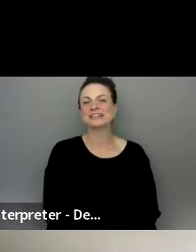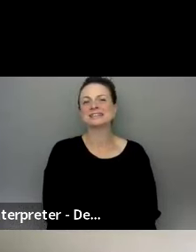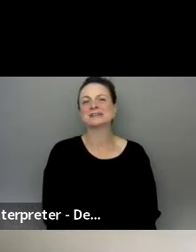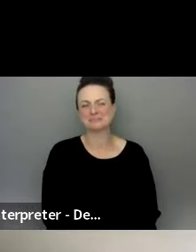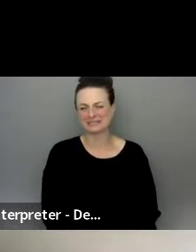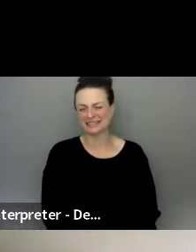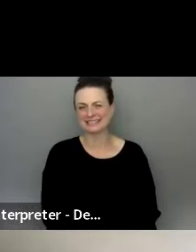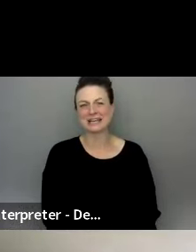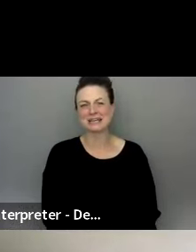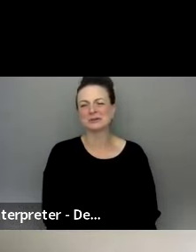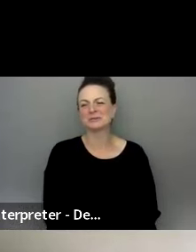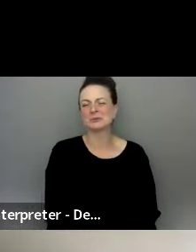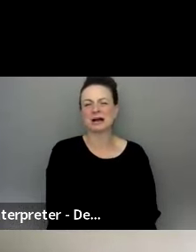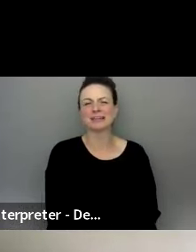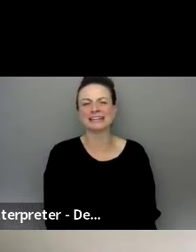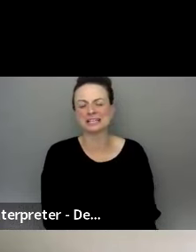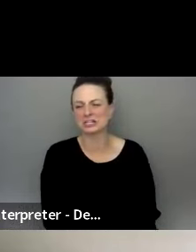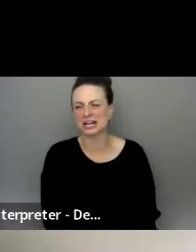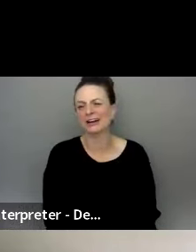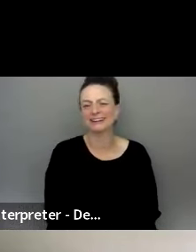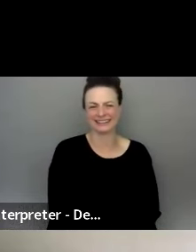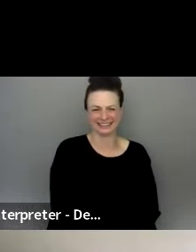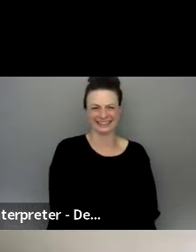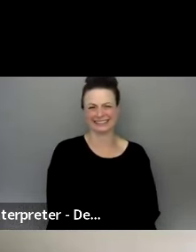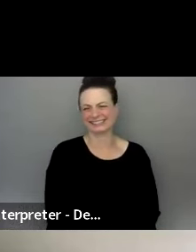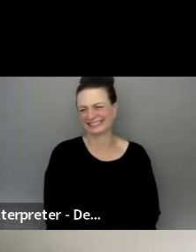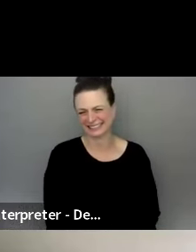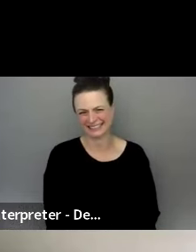You'll get to it a lot saying you'll, you'll become a LinkedIn checker.